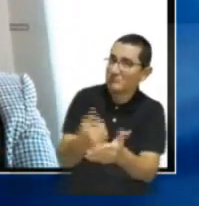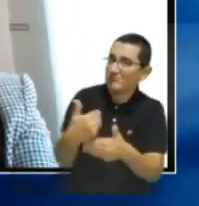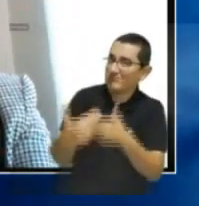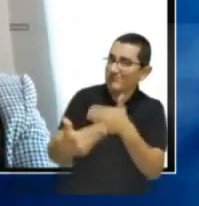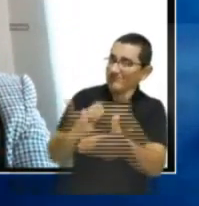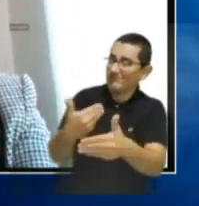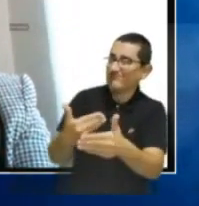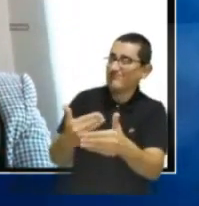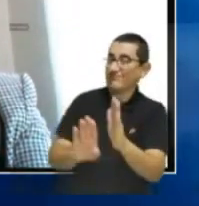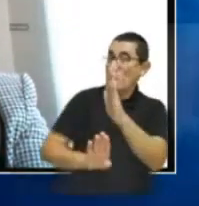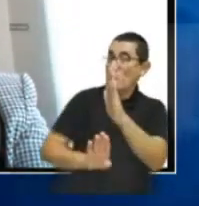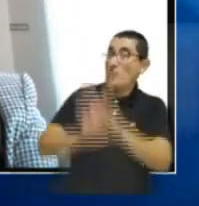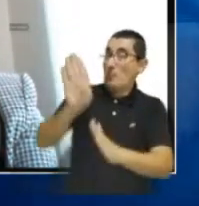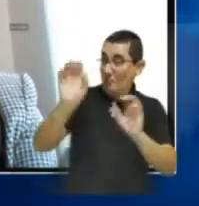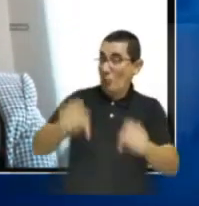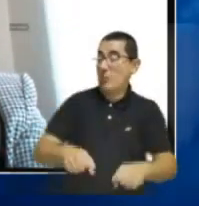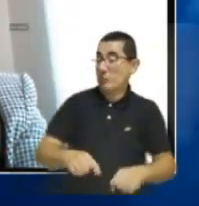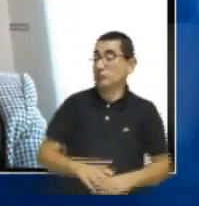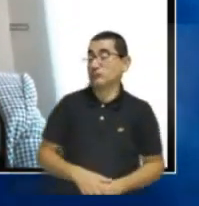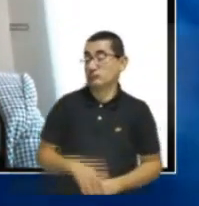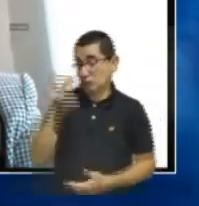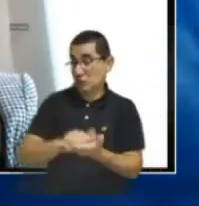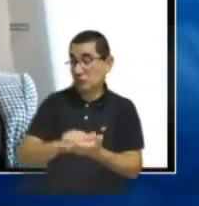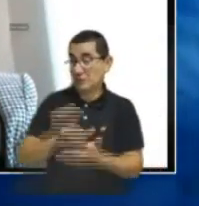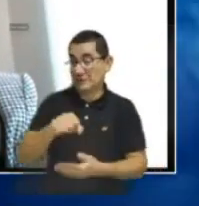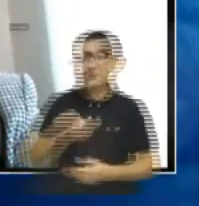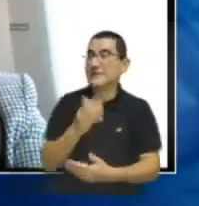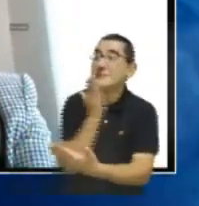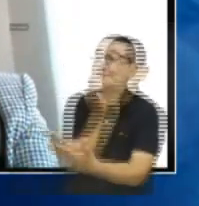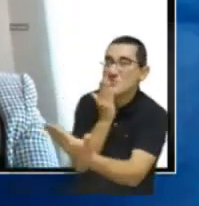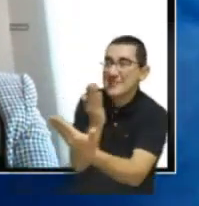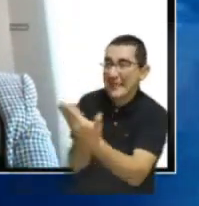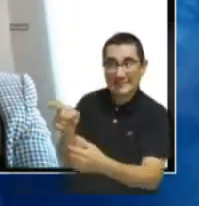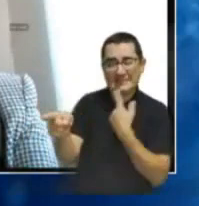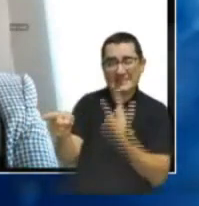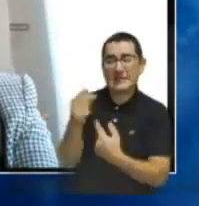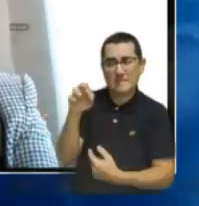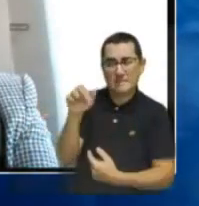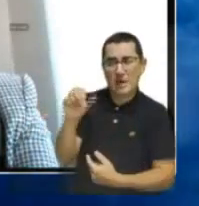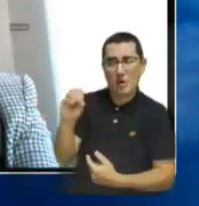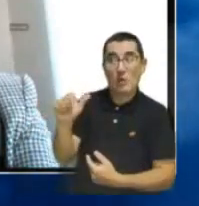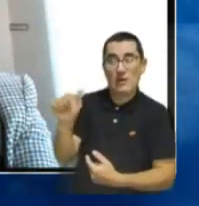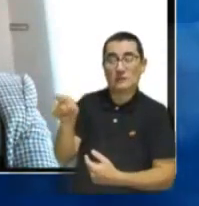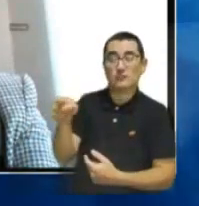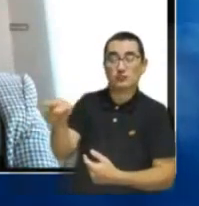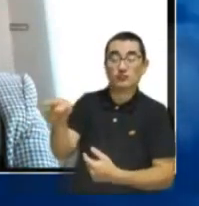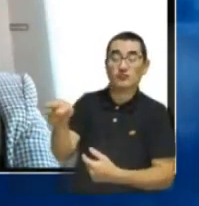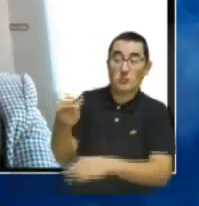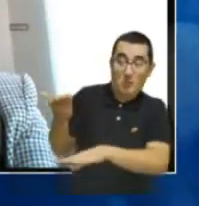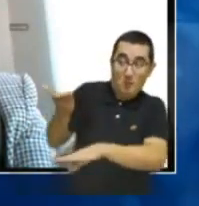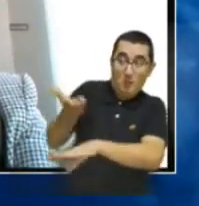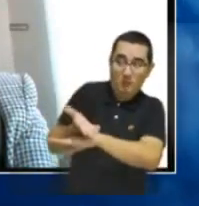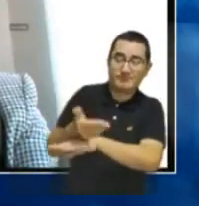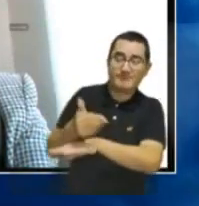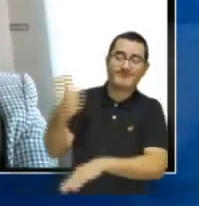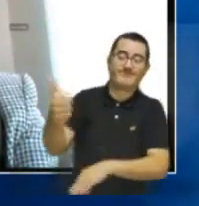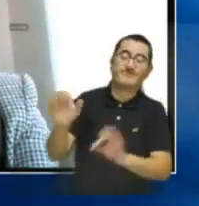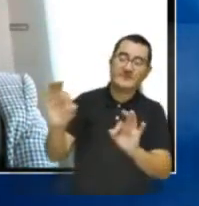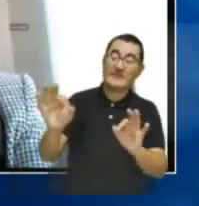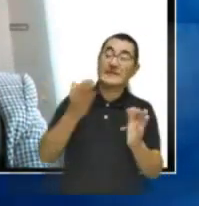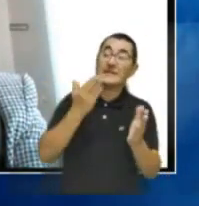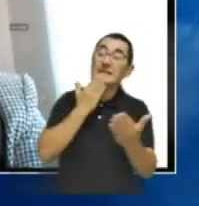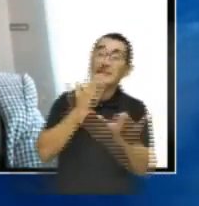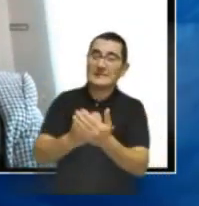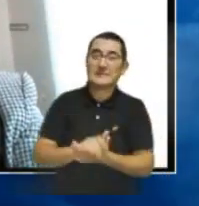advance on those terms. Thank you very much. And so now it's clear the message. There it is for the bet on IOTIN.